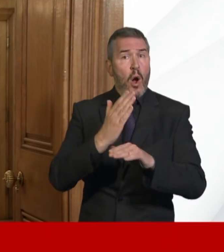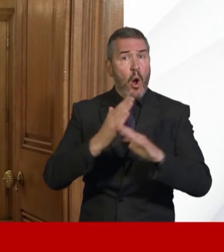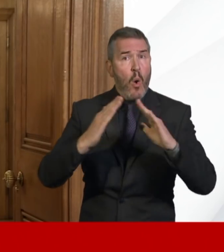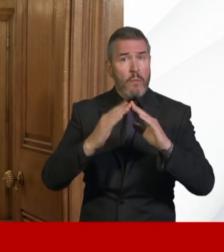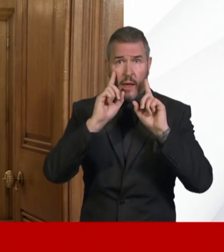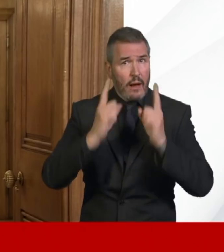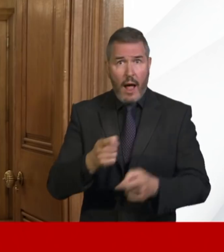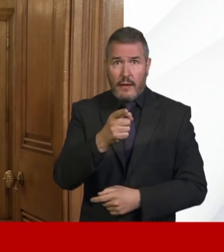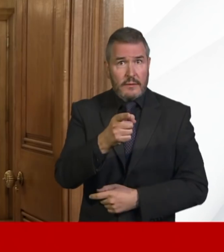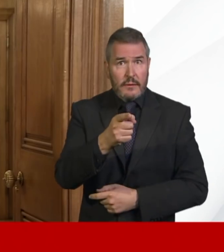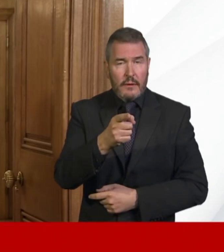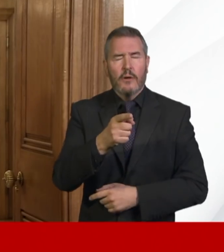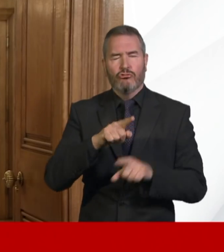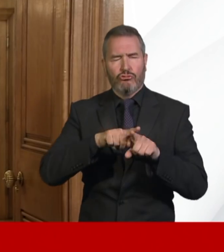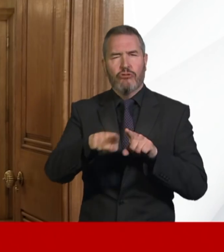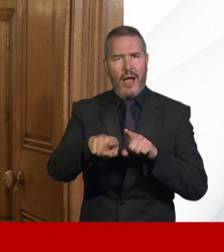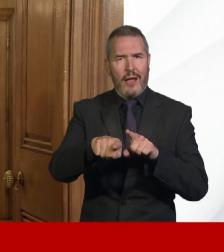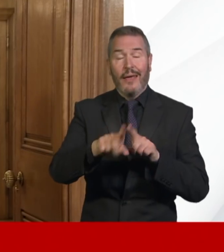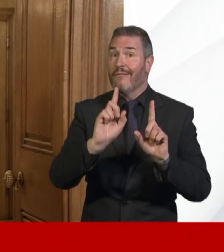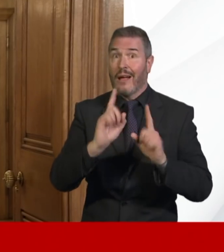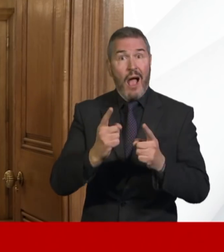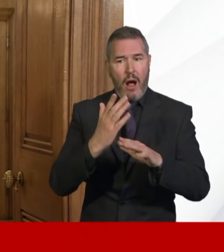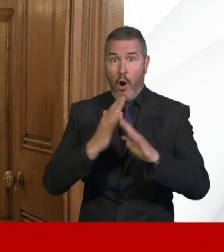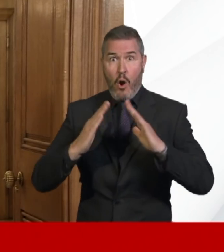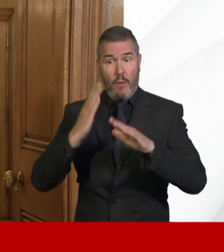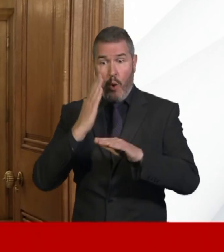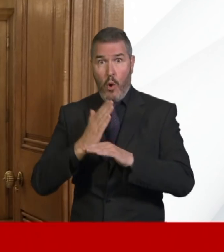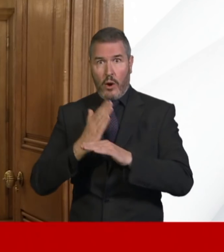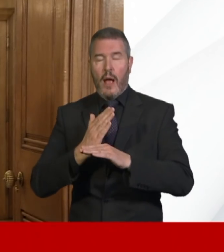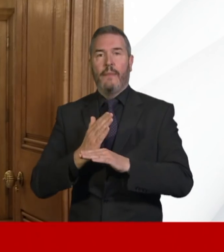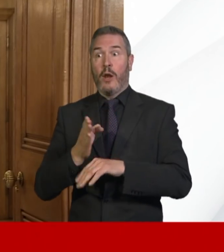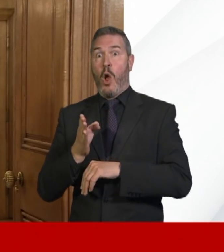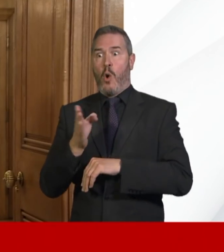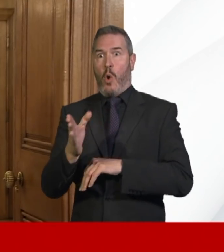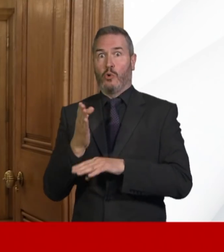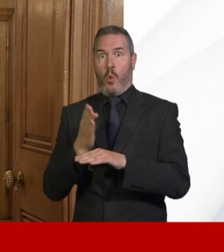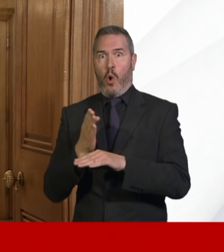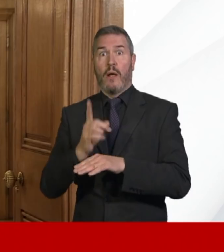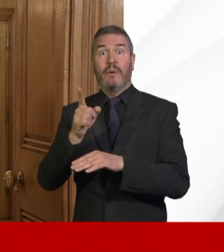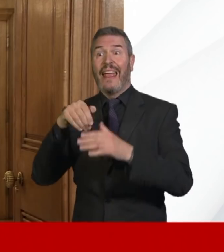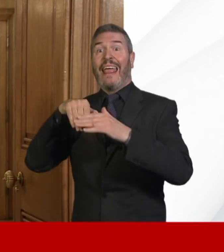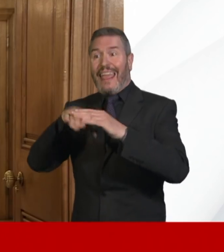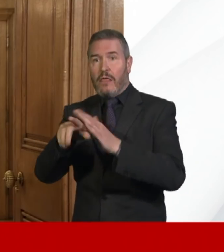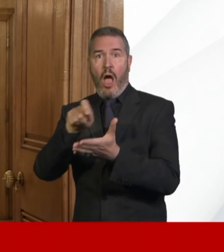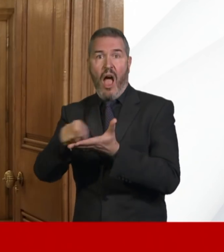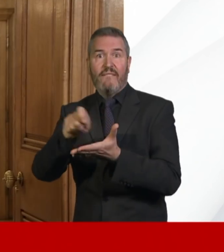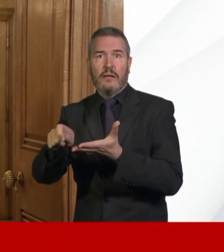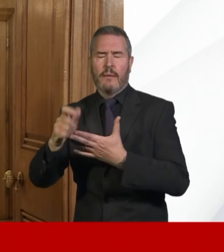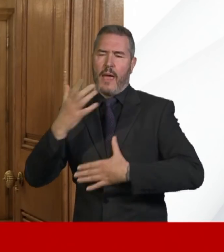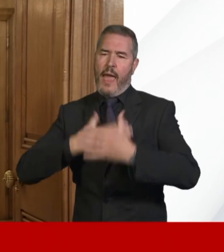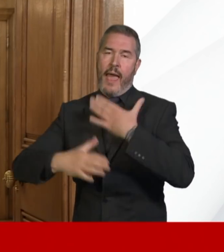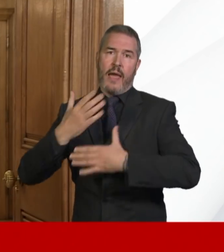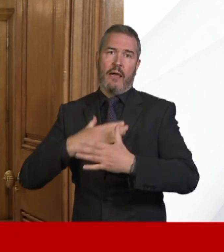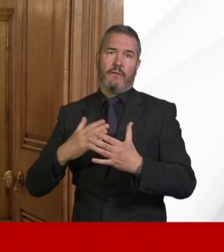try to work from home, but when you can't do so, then go to work and at work, follow Public Health England's guidance